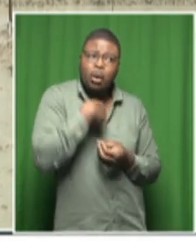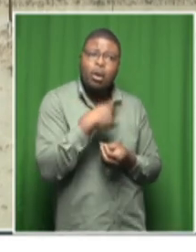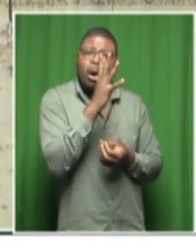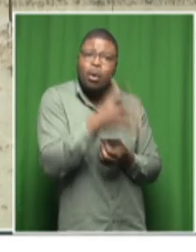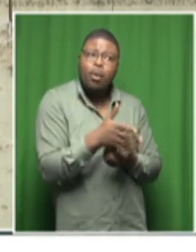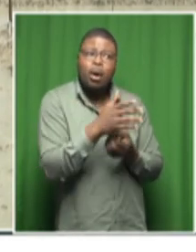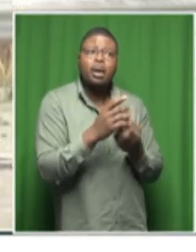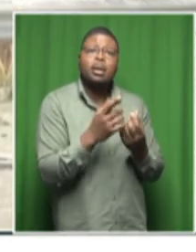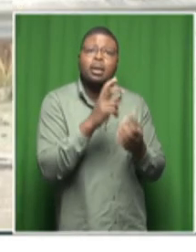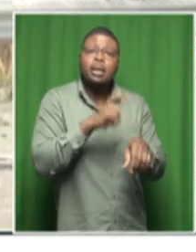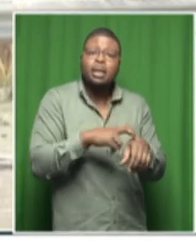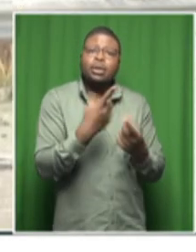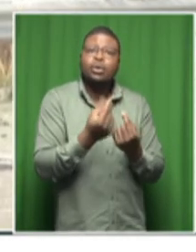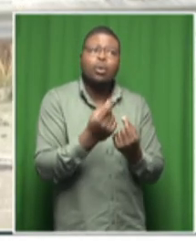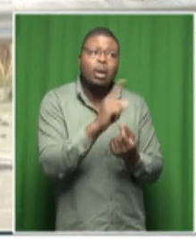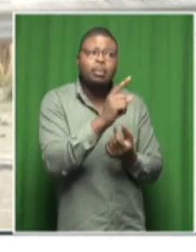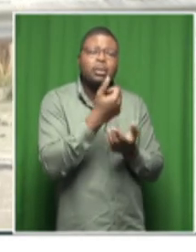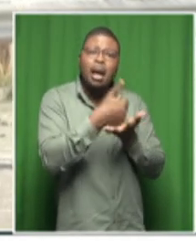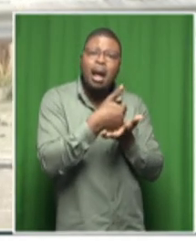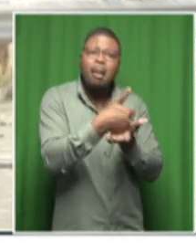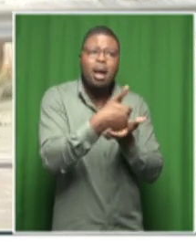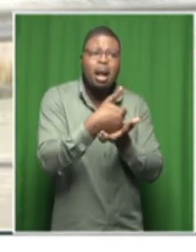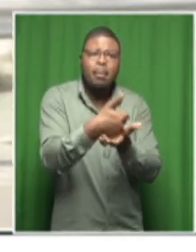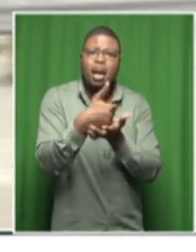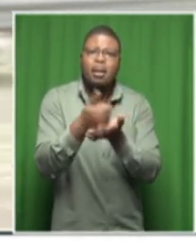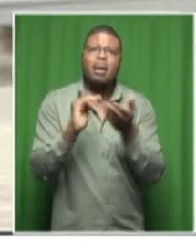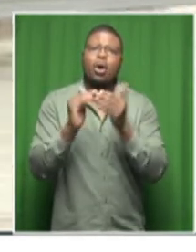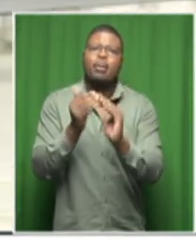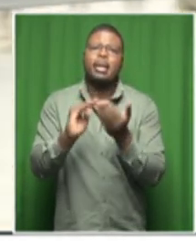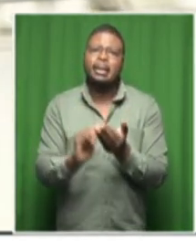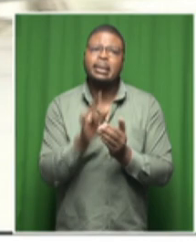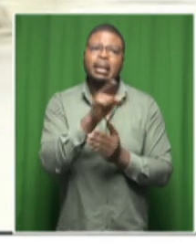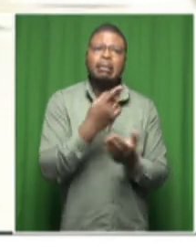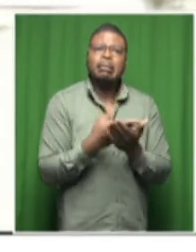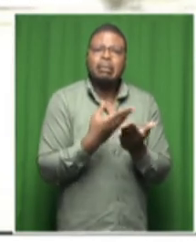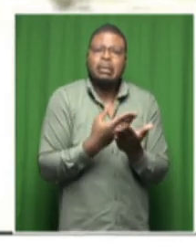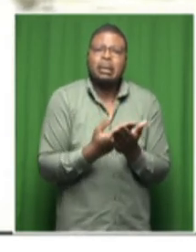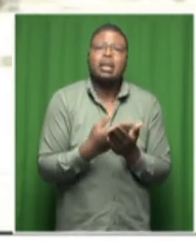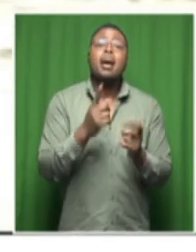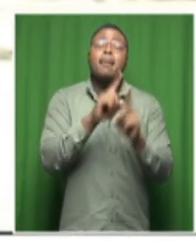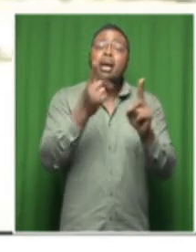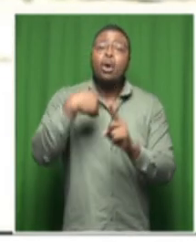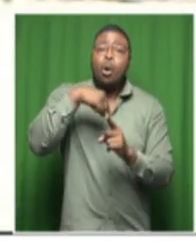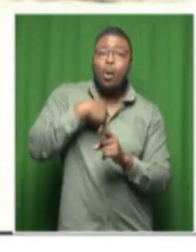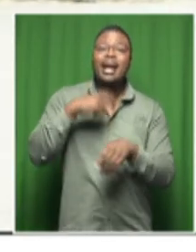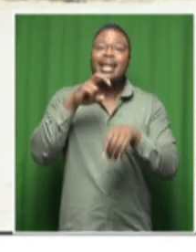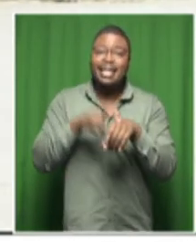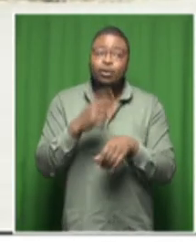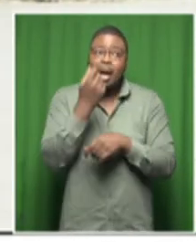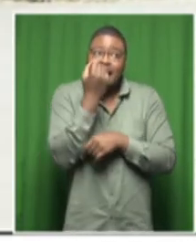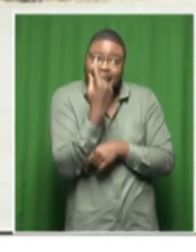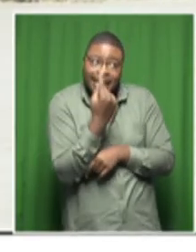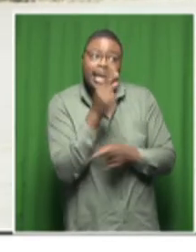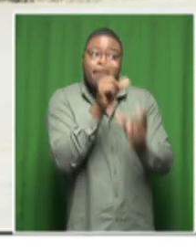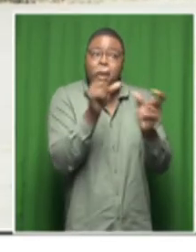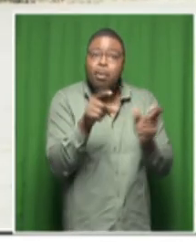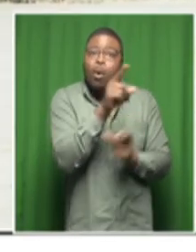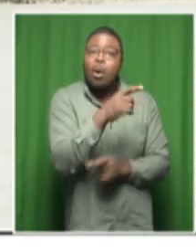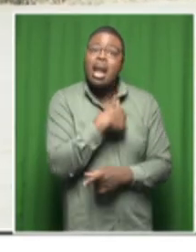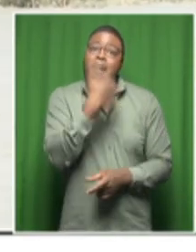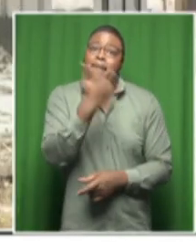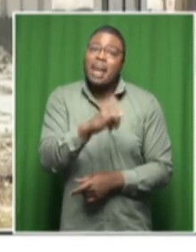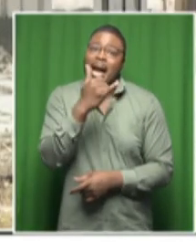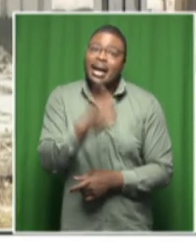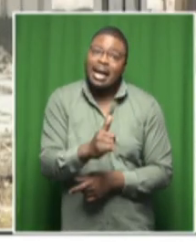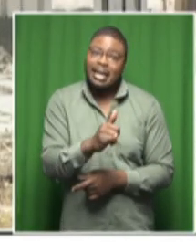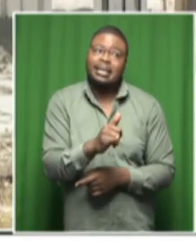things that we need to to to deal with especially understanding the suffering and the pain of the of these people instead of